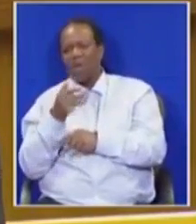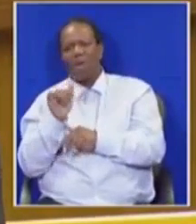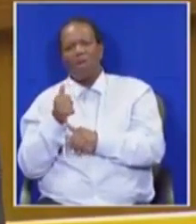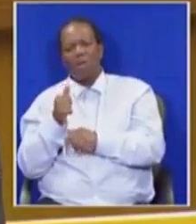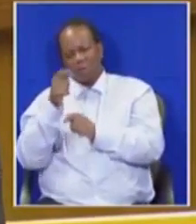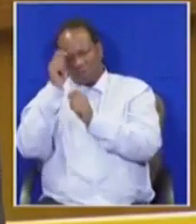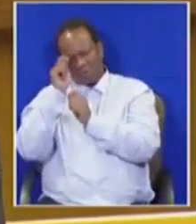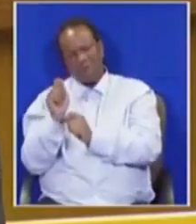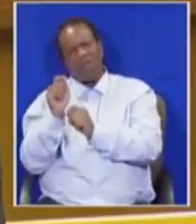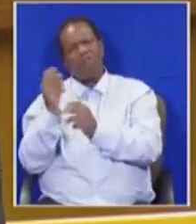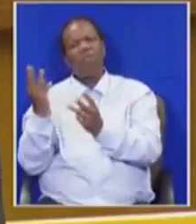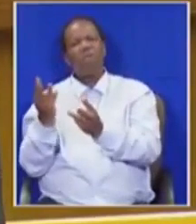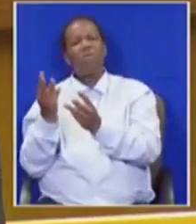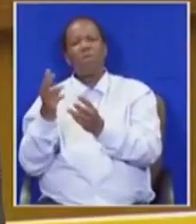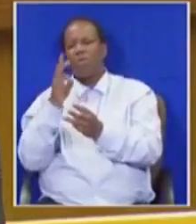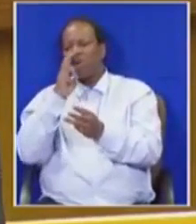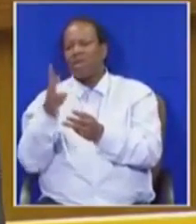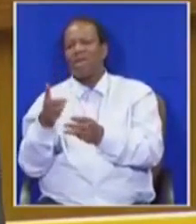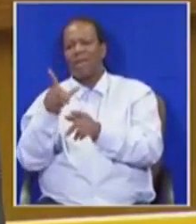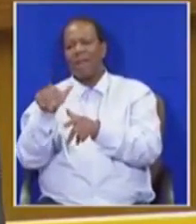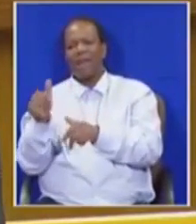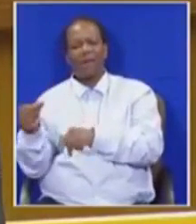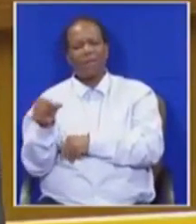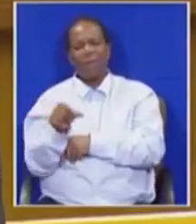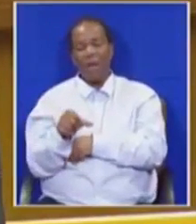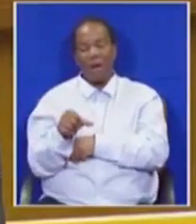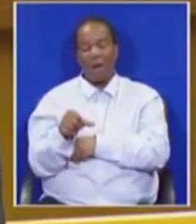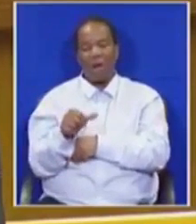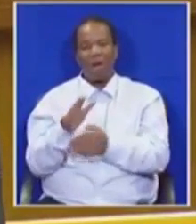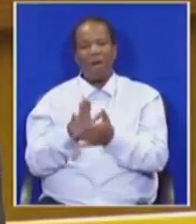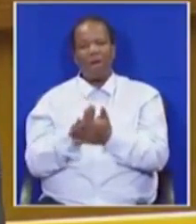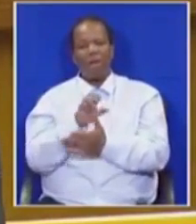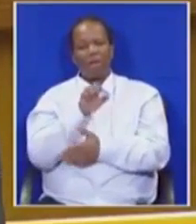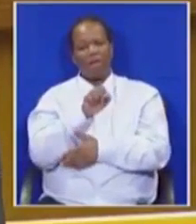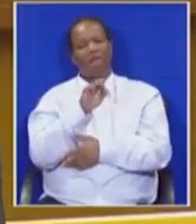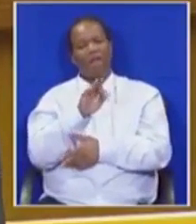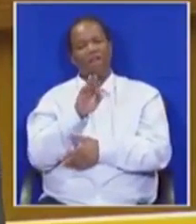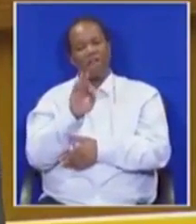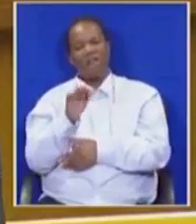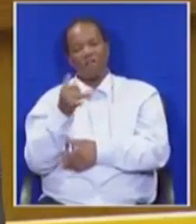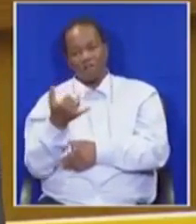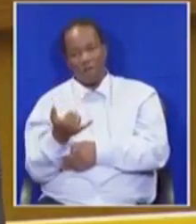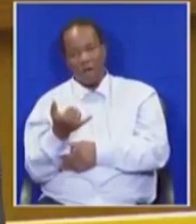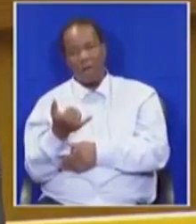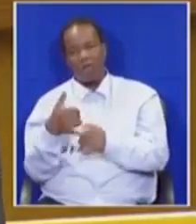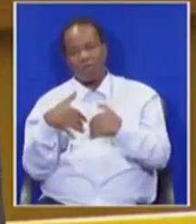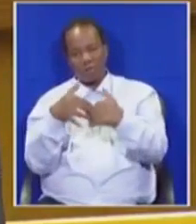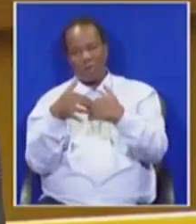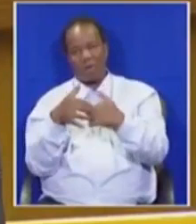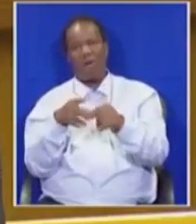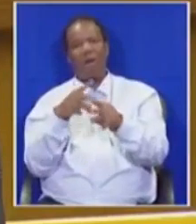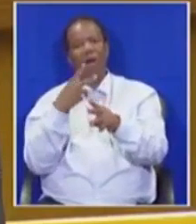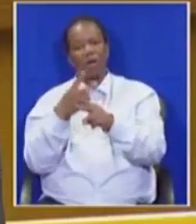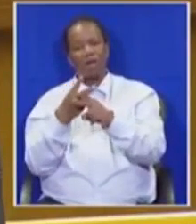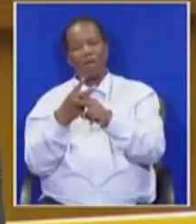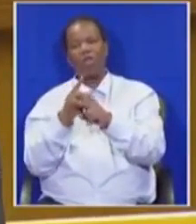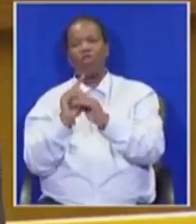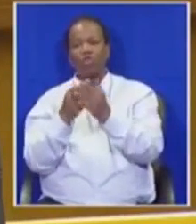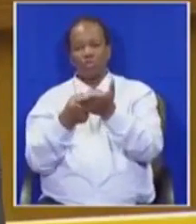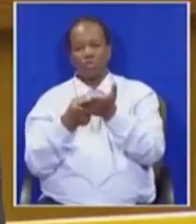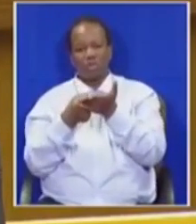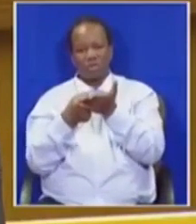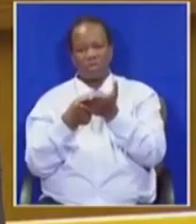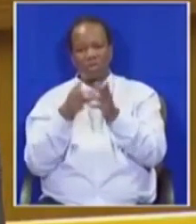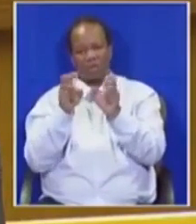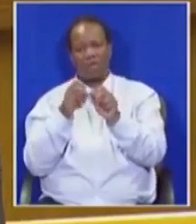in the need for our land. It took the arrival of the EFF in these chambers to return in the central agenda of human